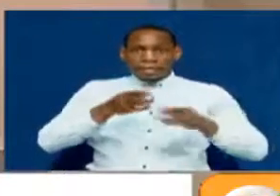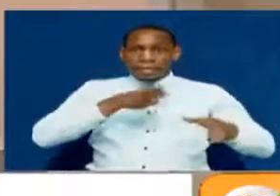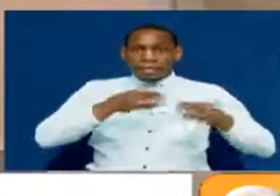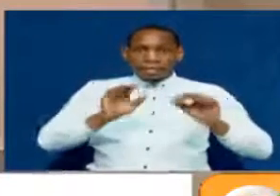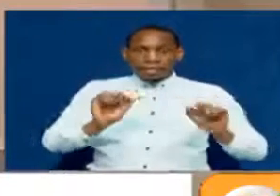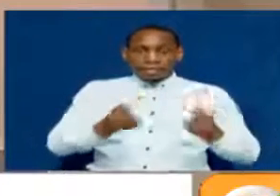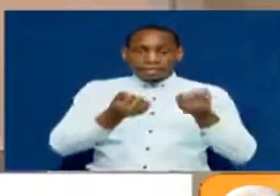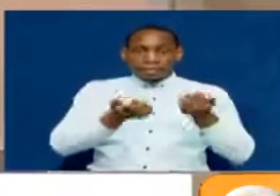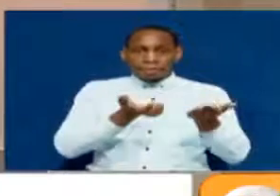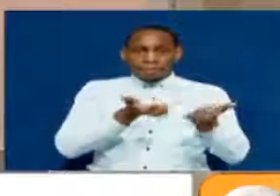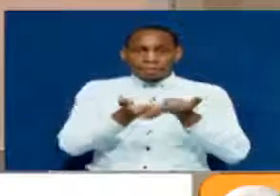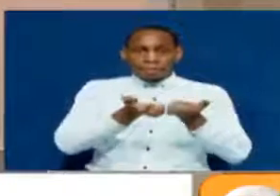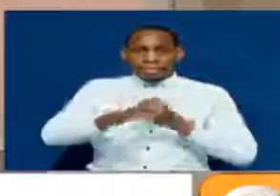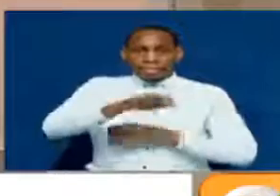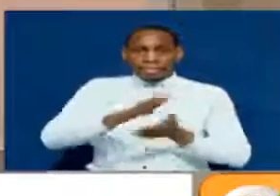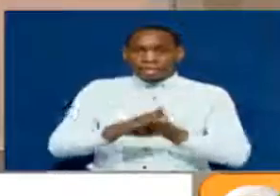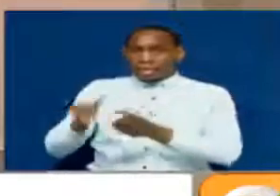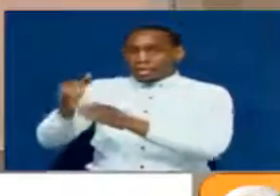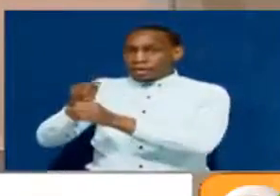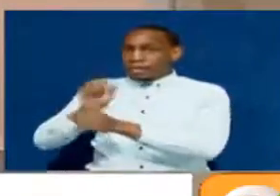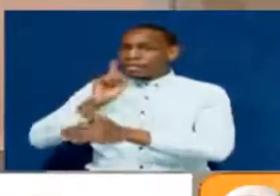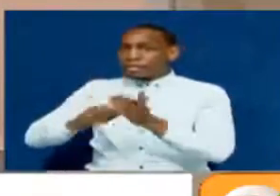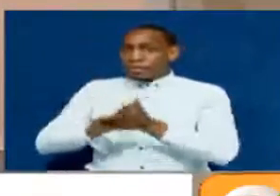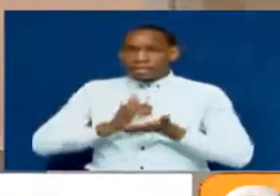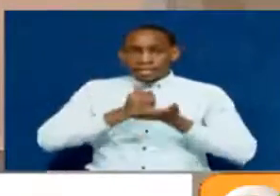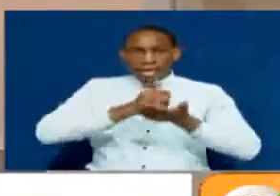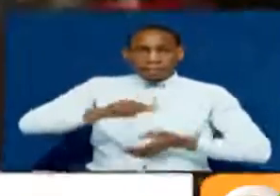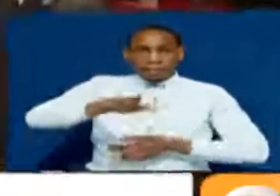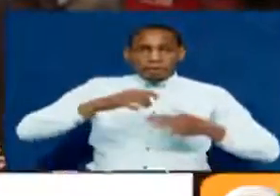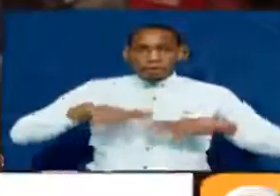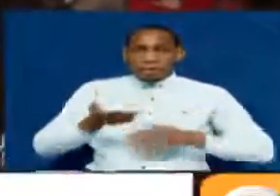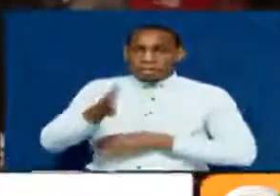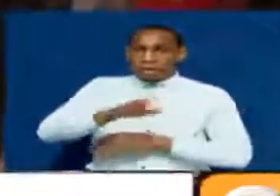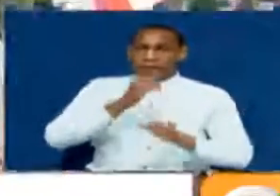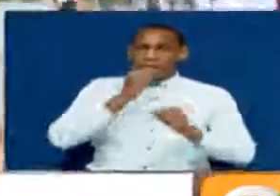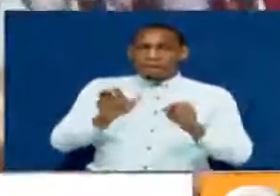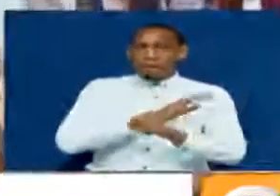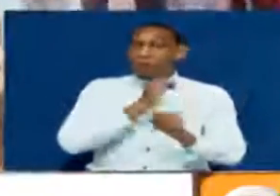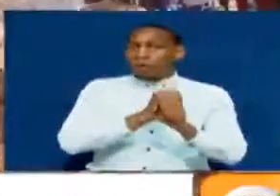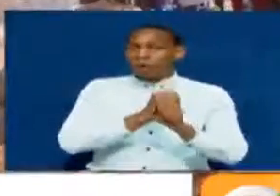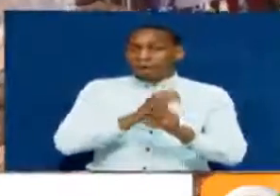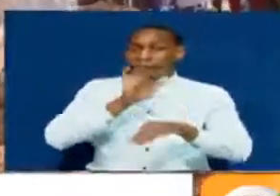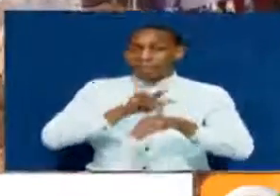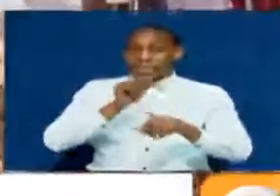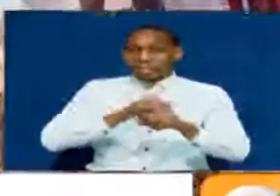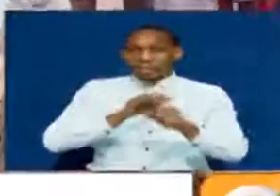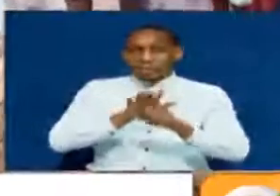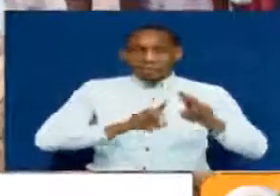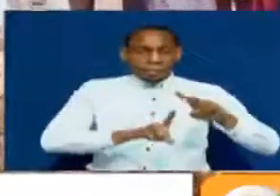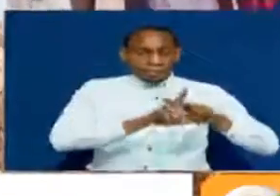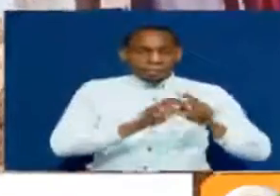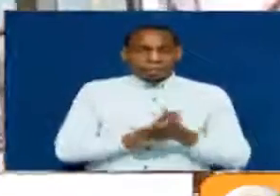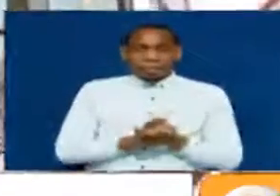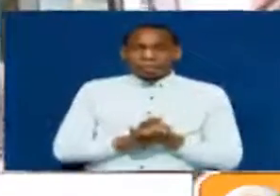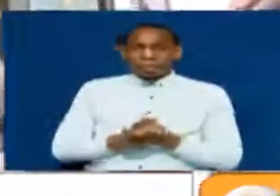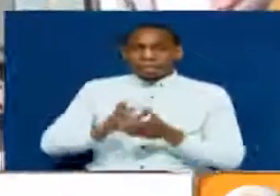Boussia Safe Trade Zone, the organization says will aid local businesses to resume full operations disrupted by the ongoing pandemic.